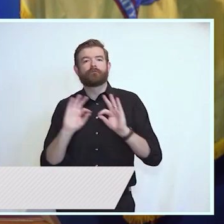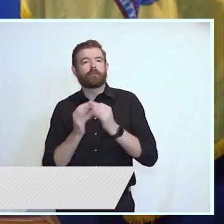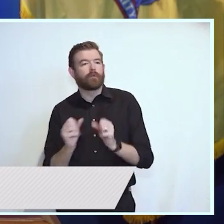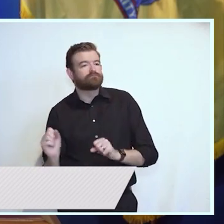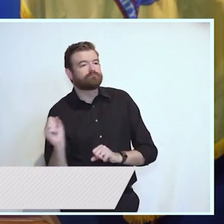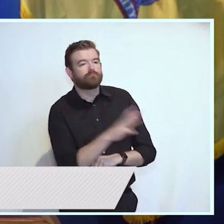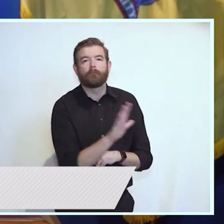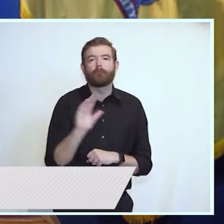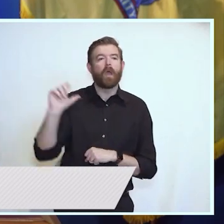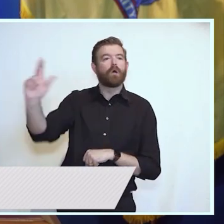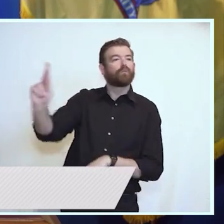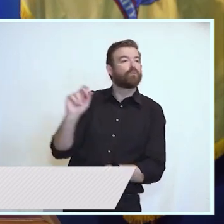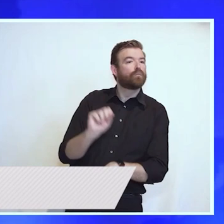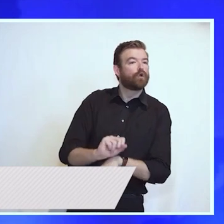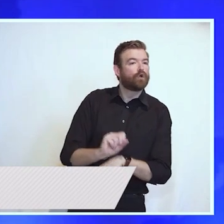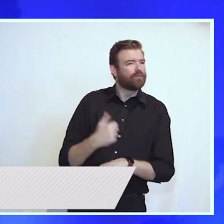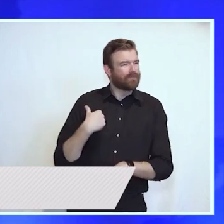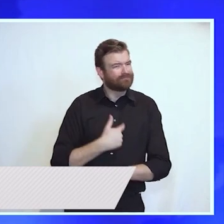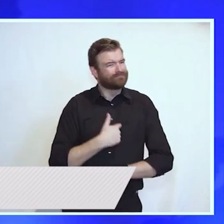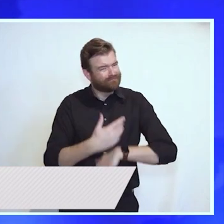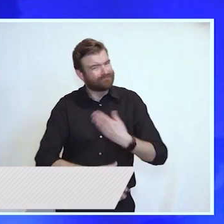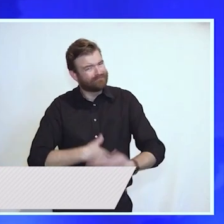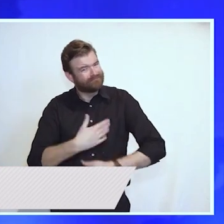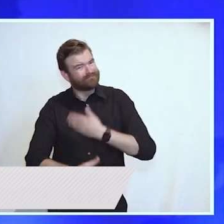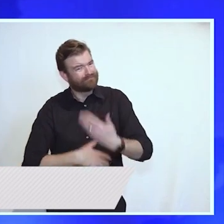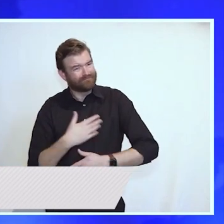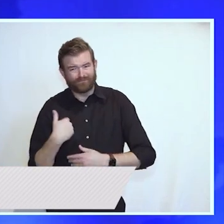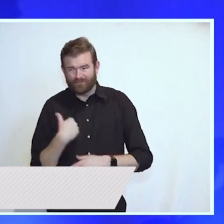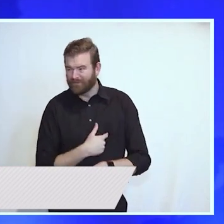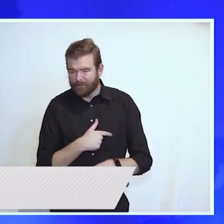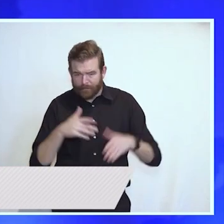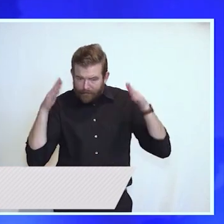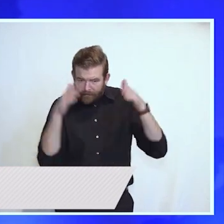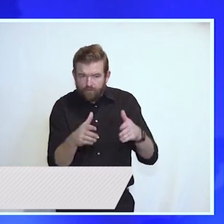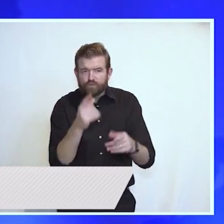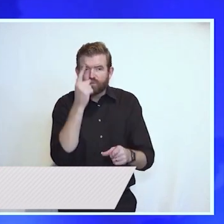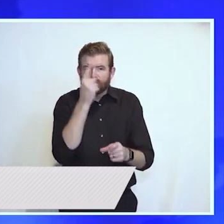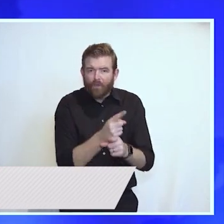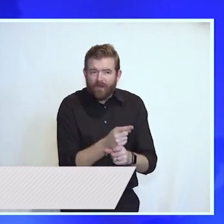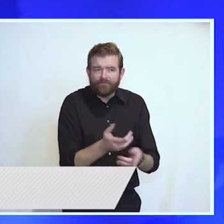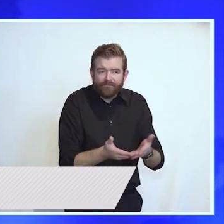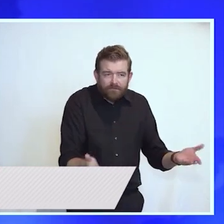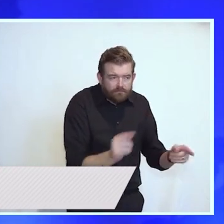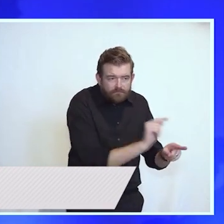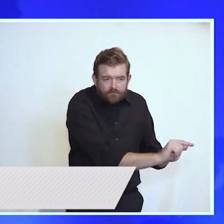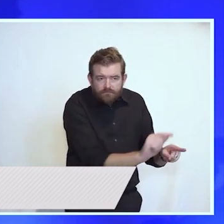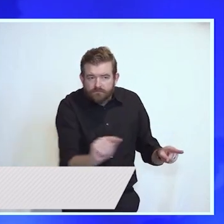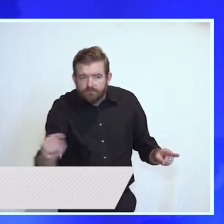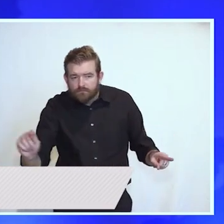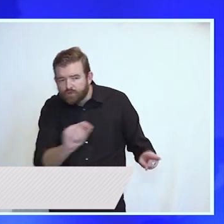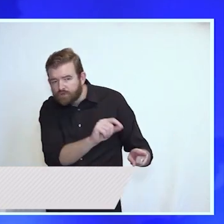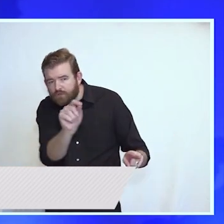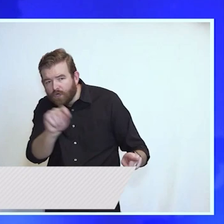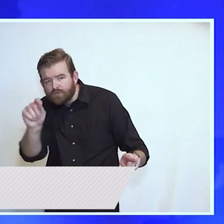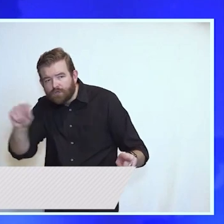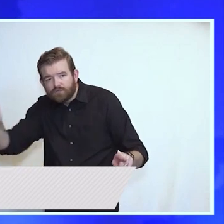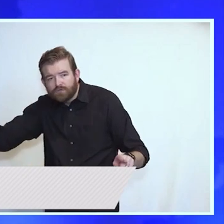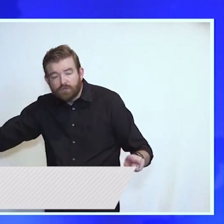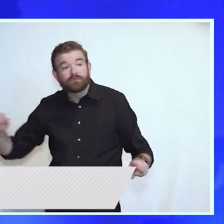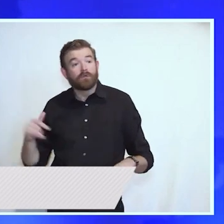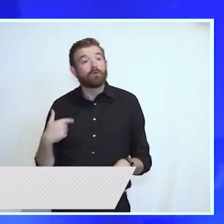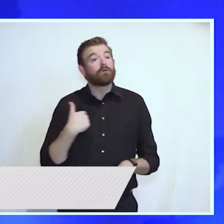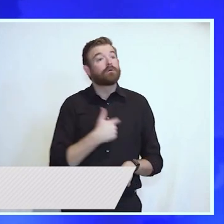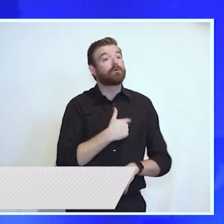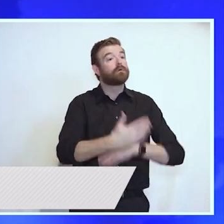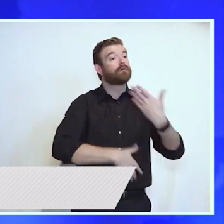in the right places. And this is the progress that results from restoring responsible leadership to our